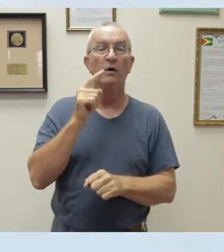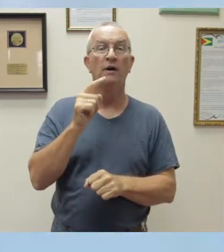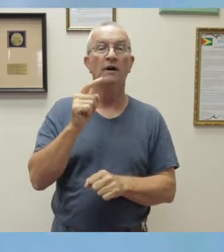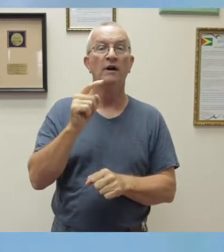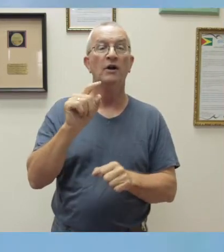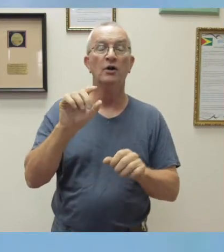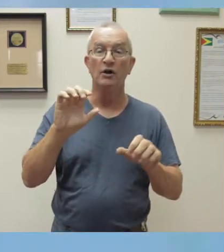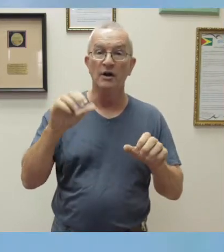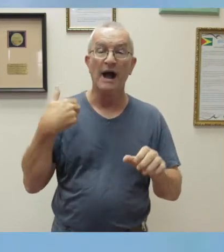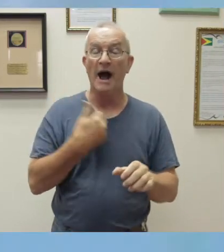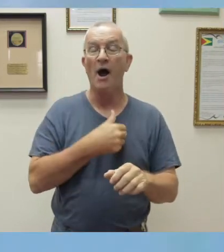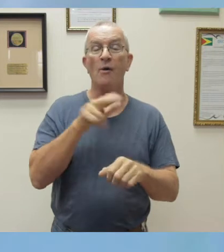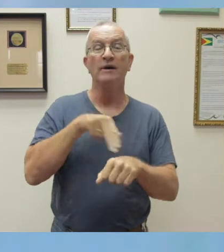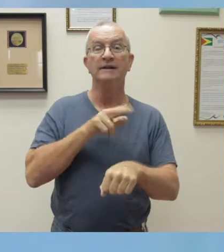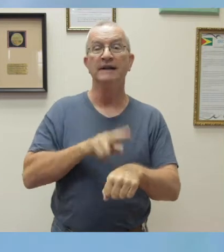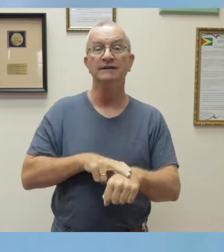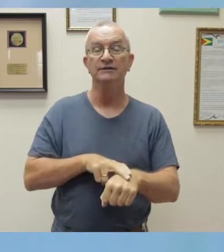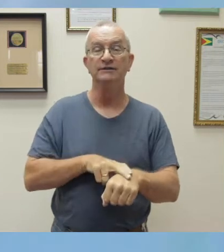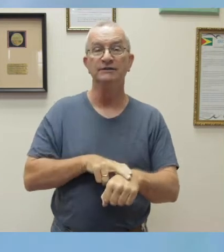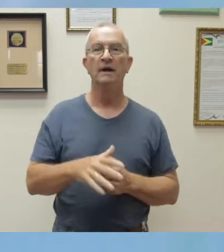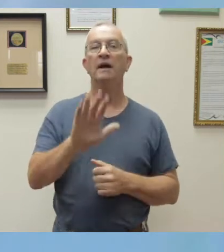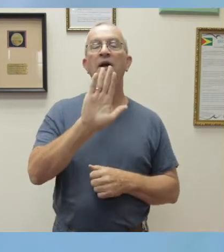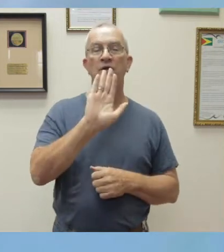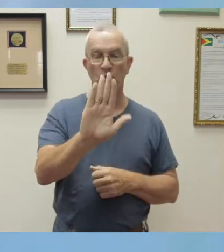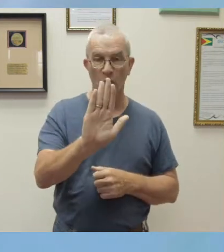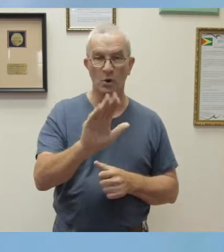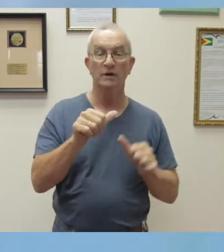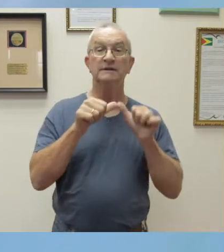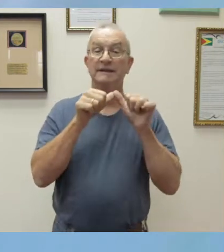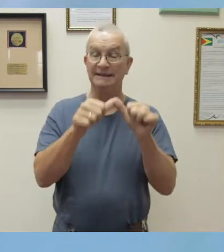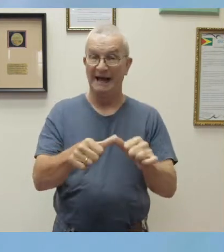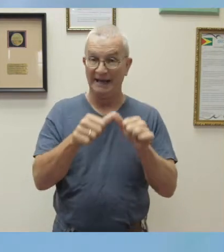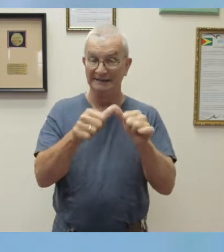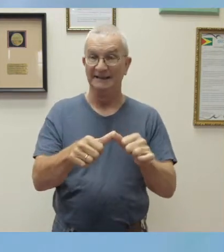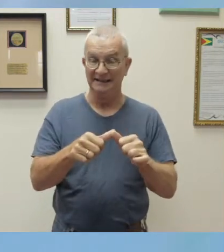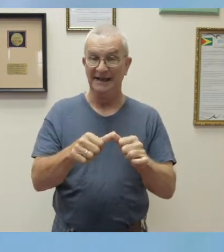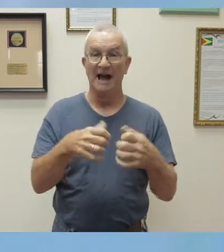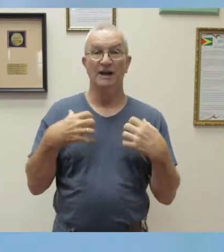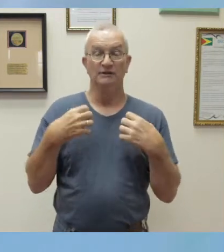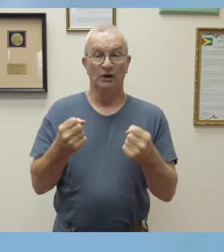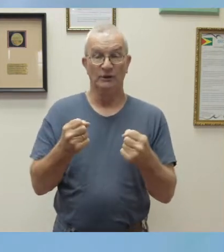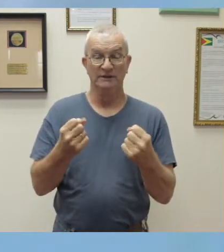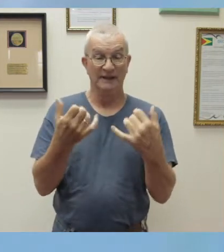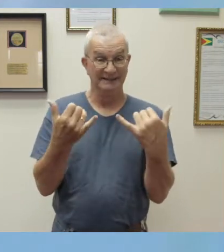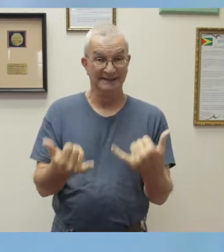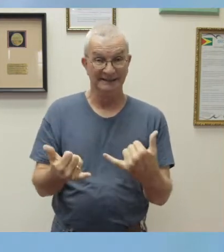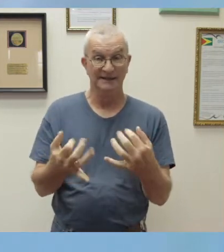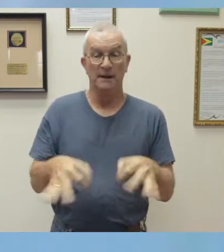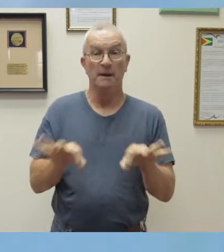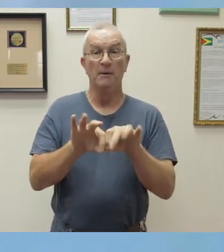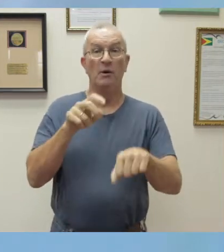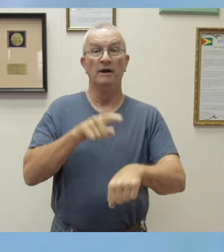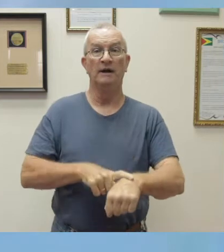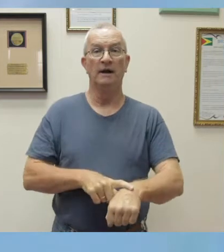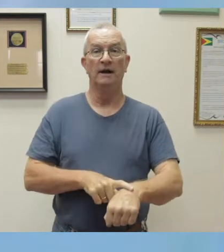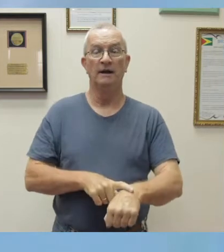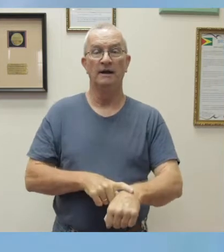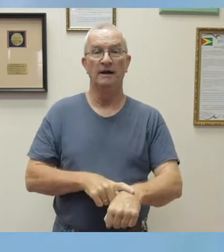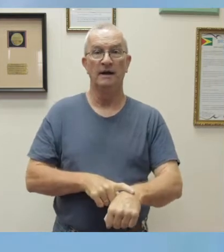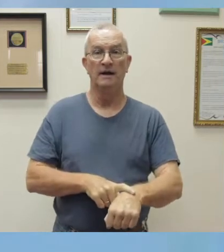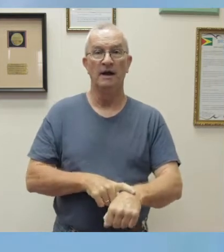Your tenacity and courage at this critical time when the coronavirus